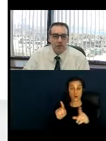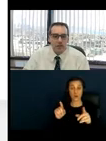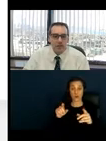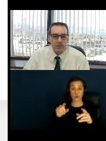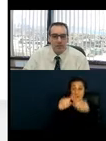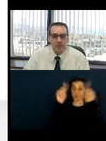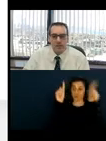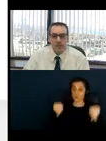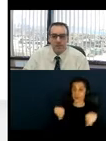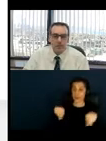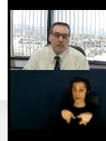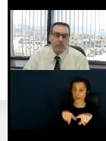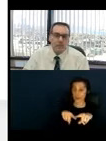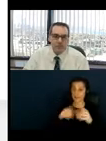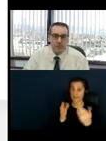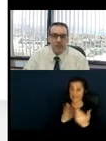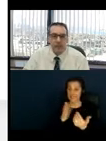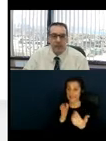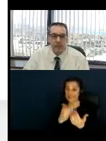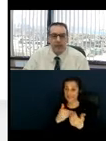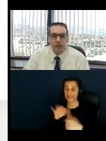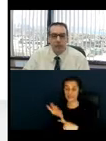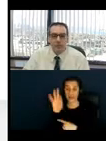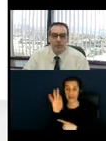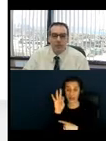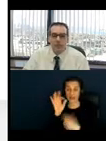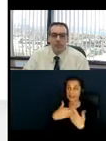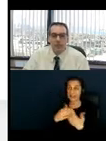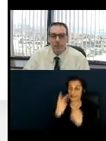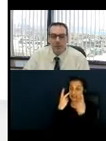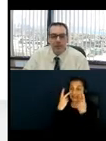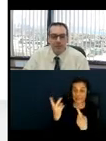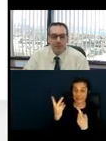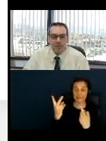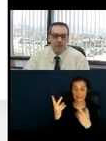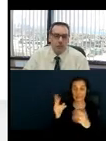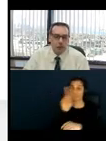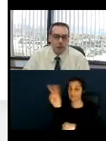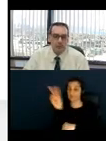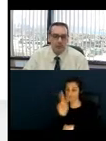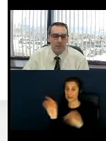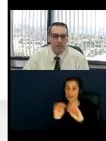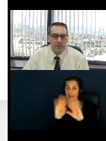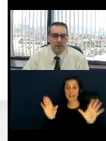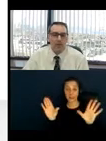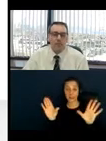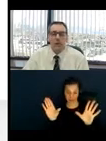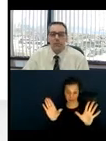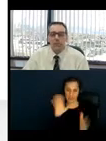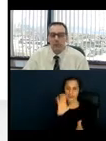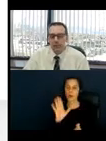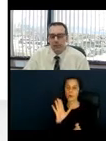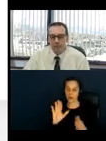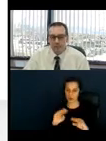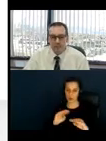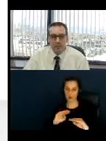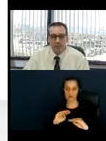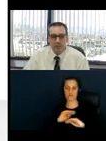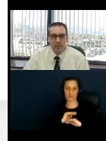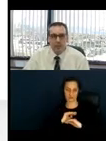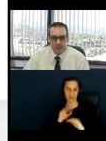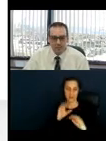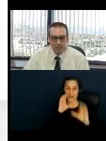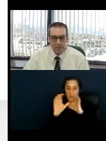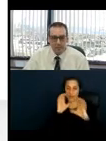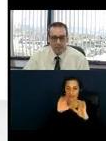instructional signs, as we discussed on the previous slide, will assist with some of the communication access requirements, and also help assist the